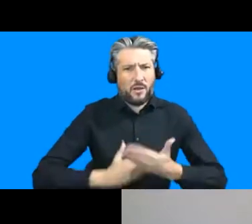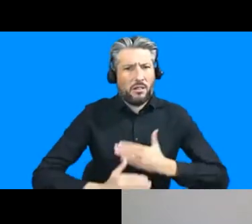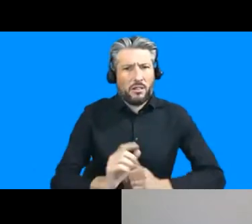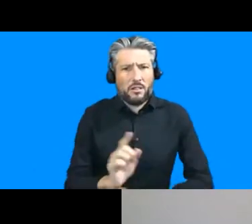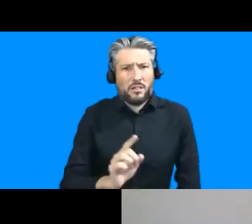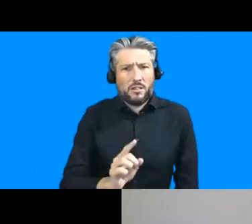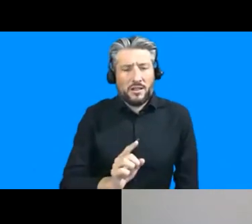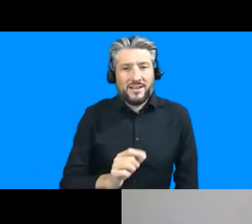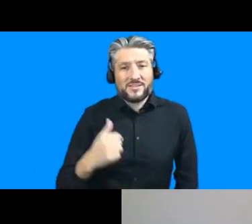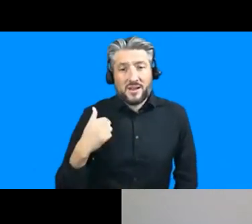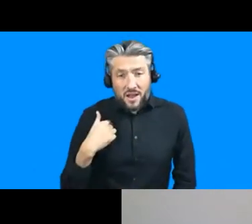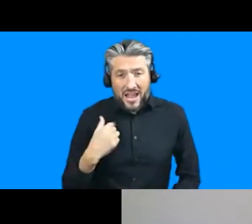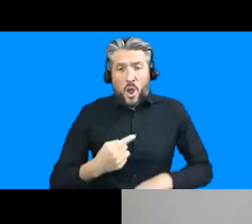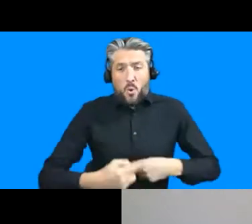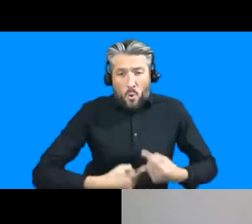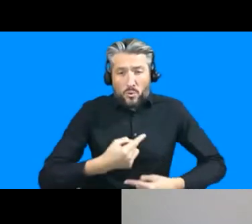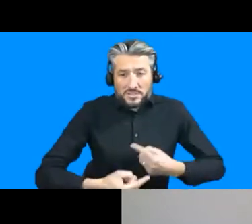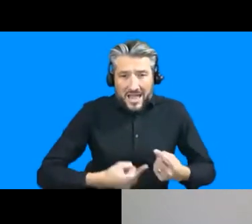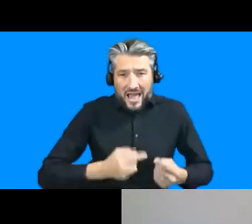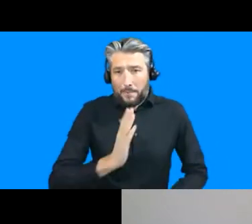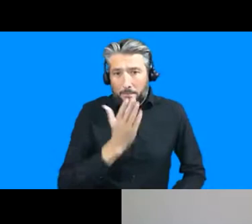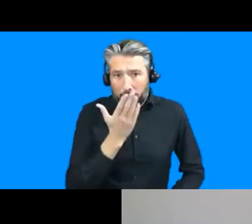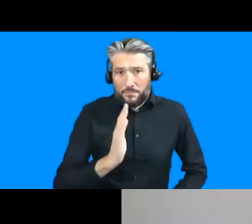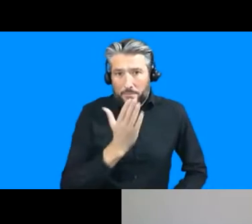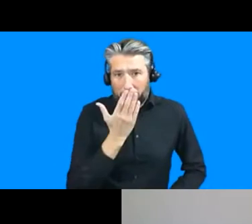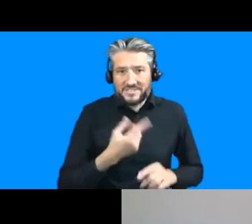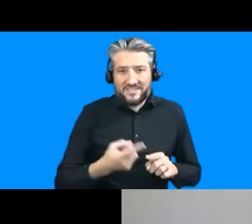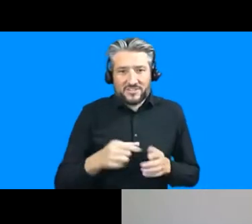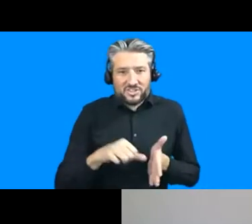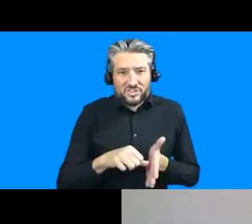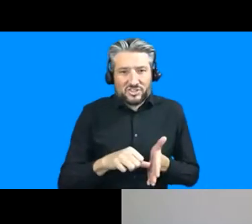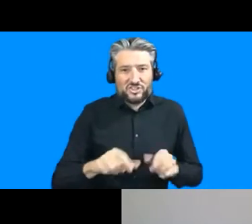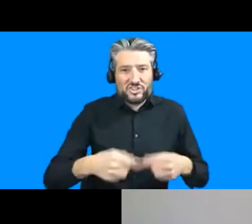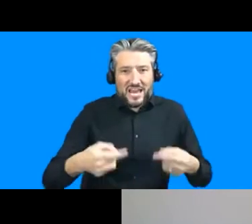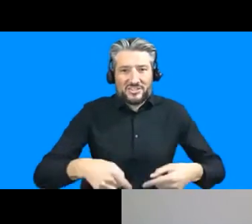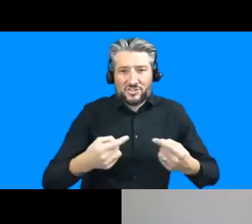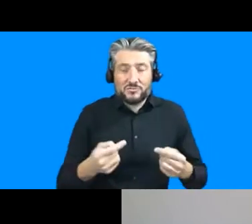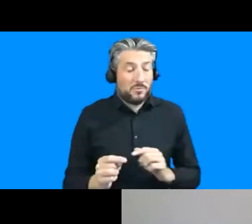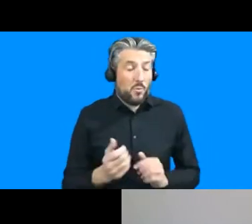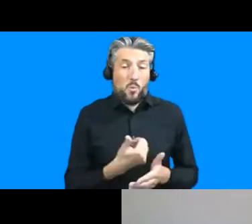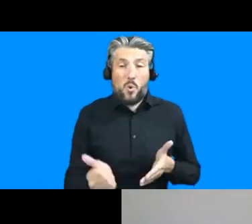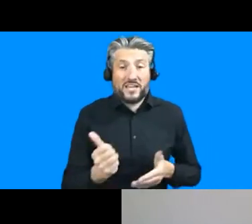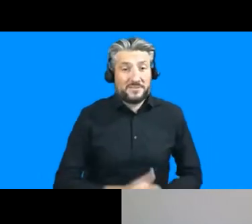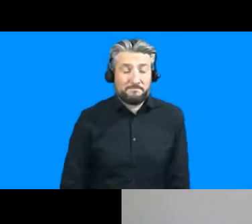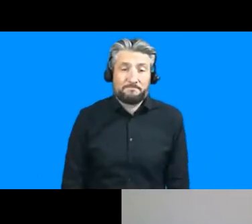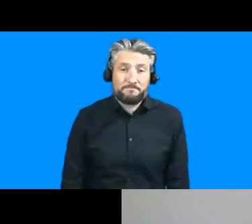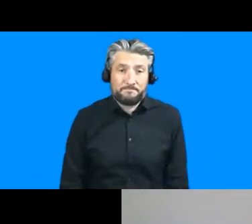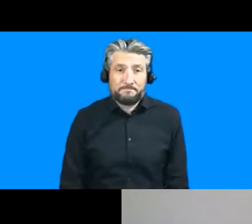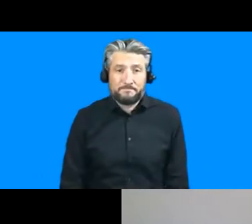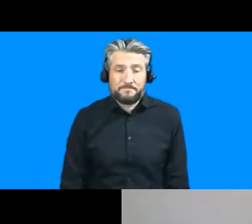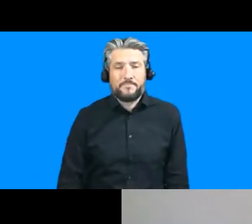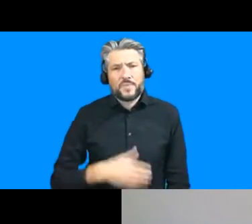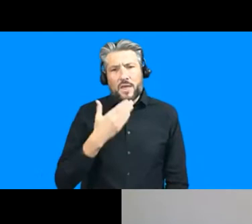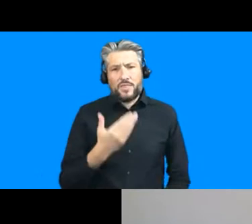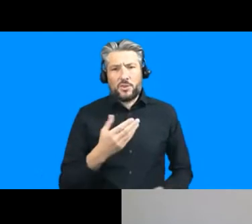the time as a researcher it never ends i hope that answers your question okay thank you very much noshin